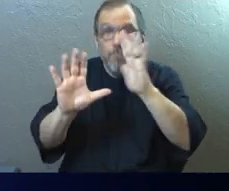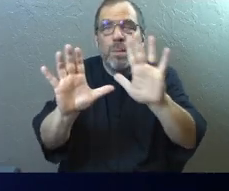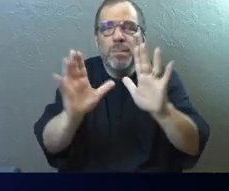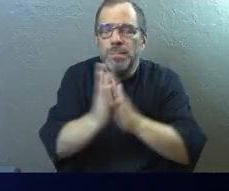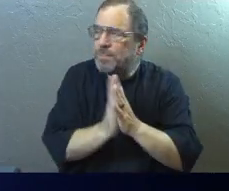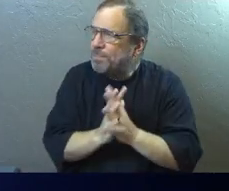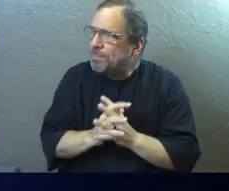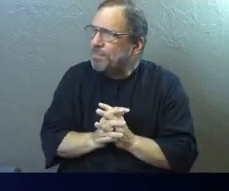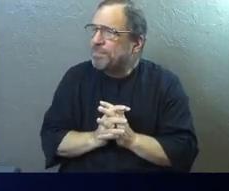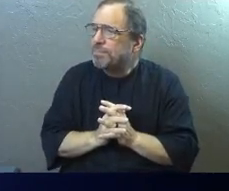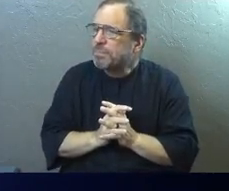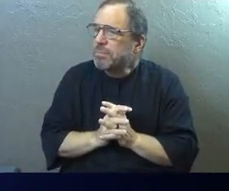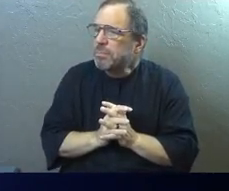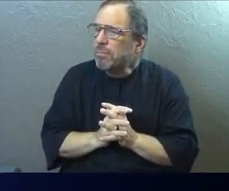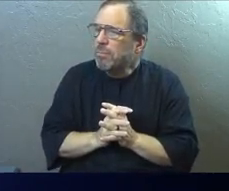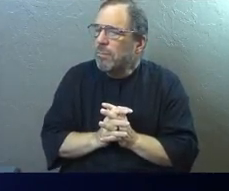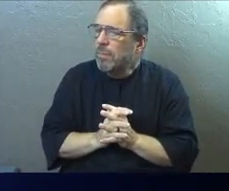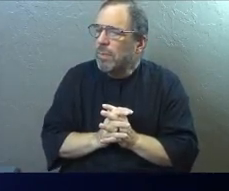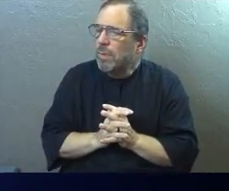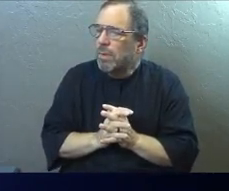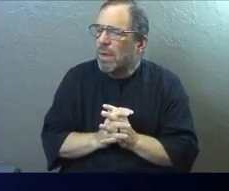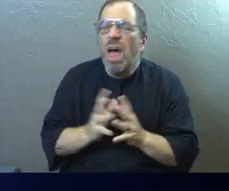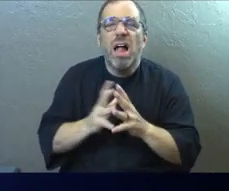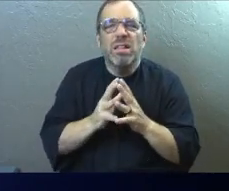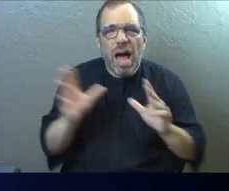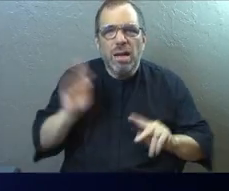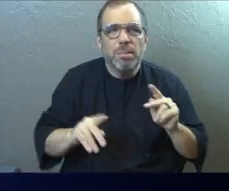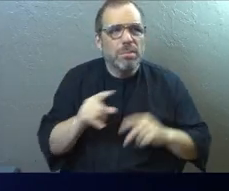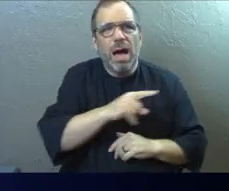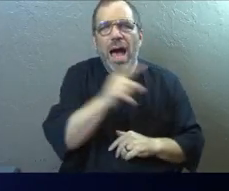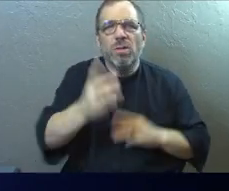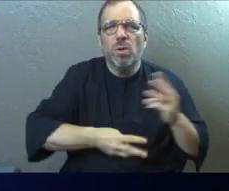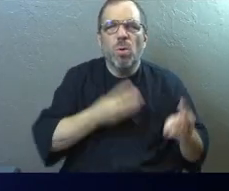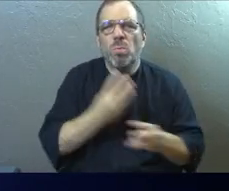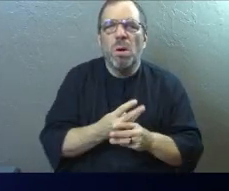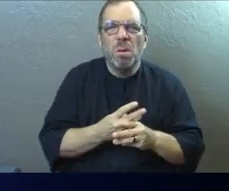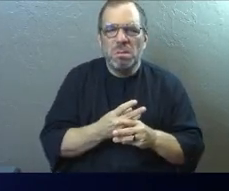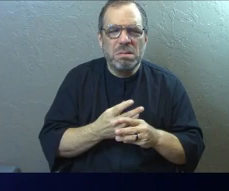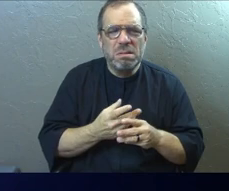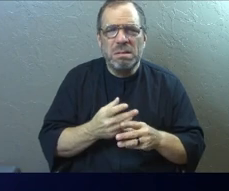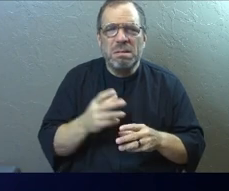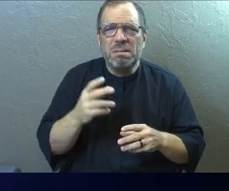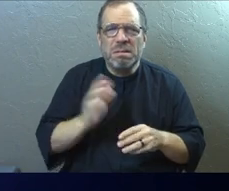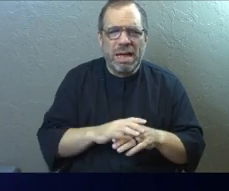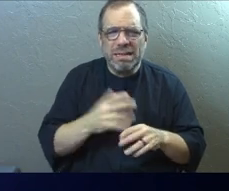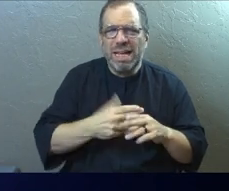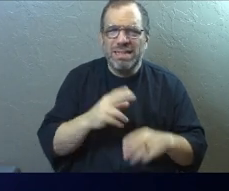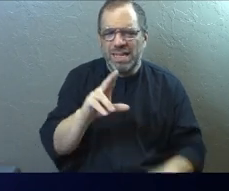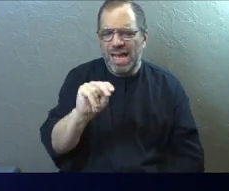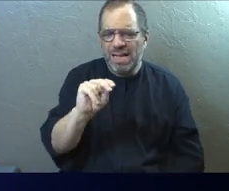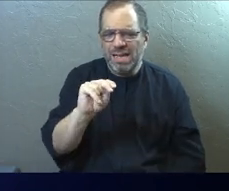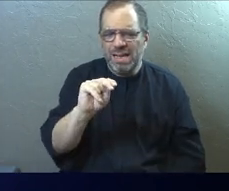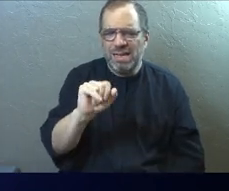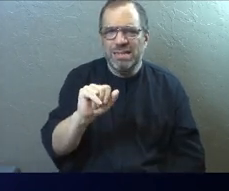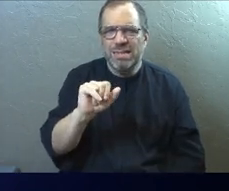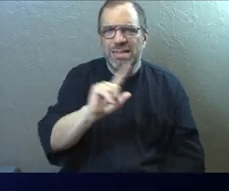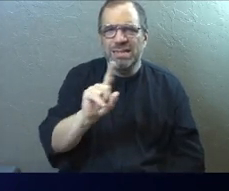here's one of the things. There's a lot of people out there that throw words around like Nazi or Hitler, right?